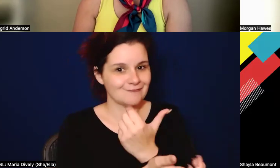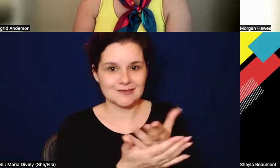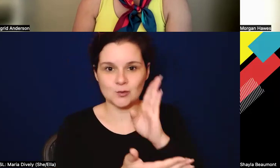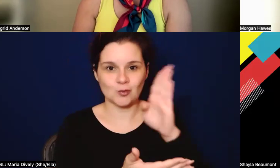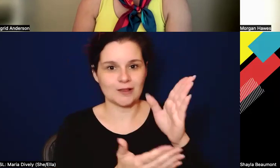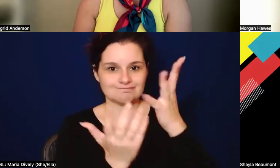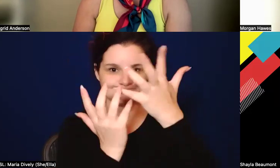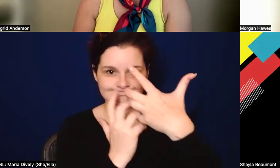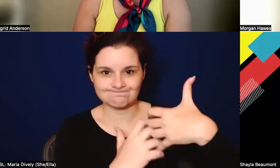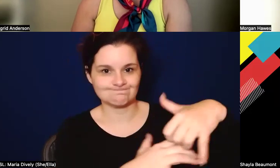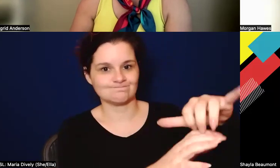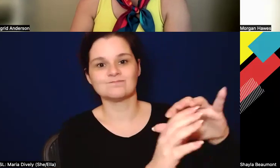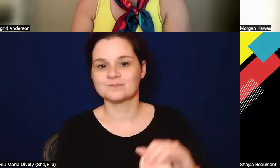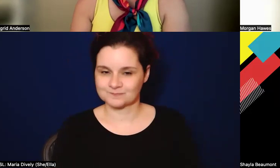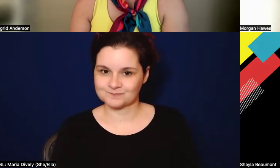fall together.